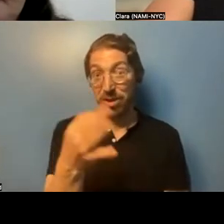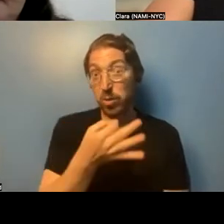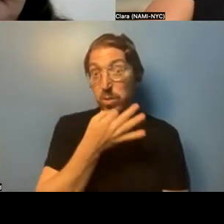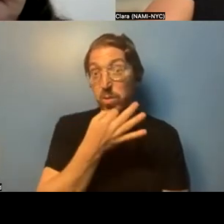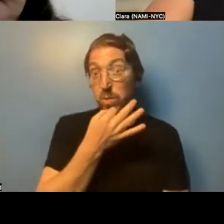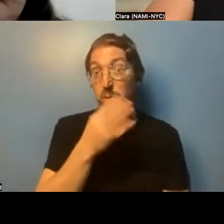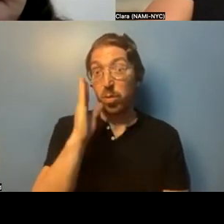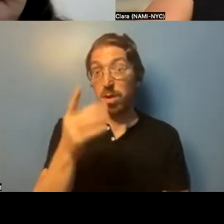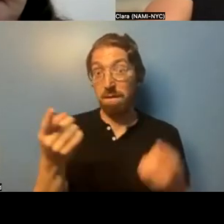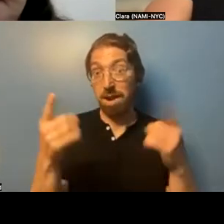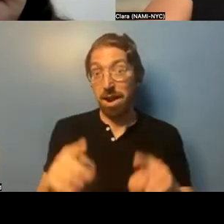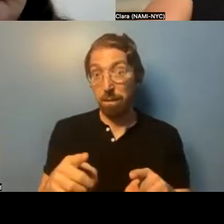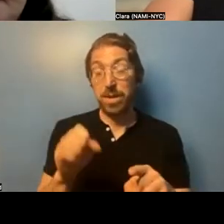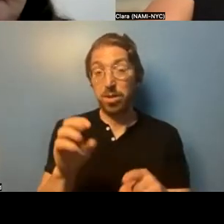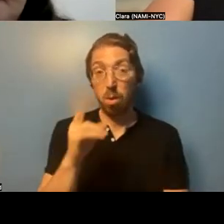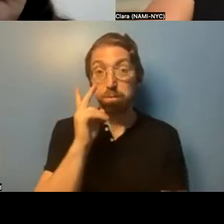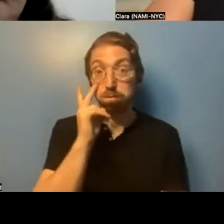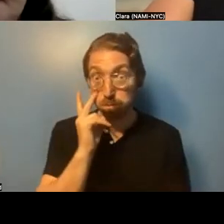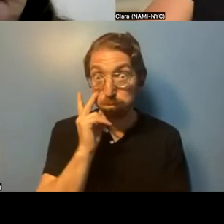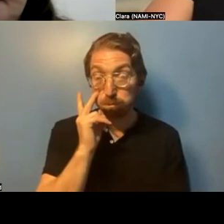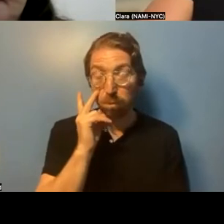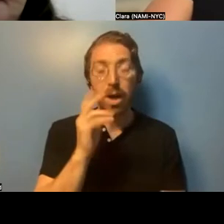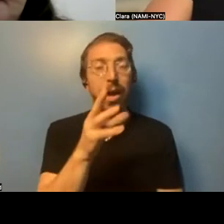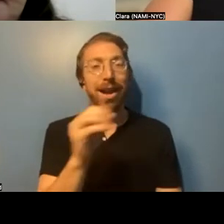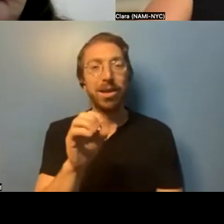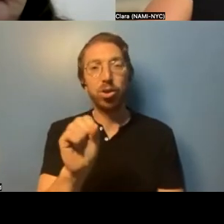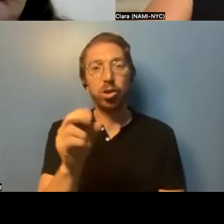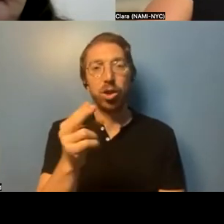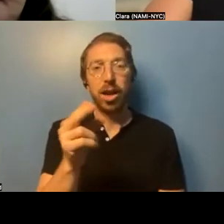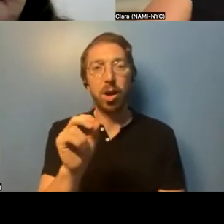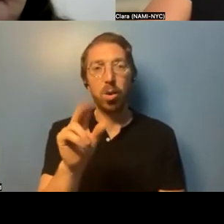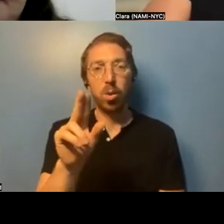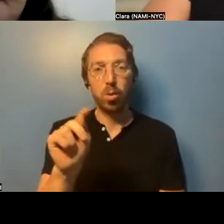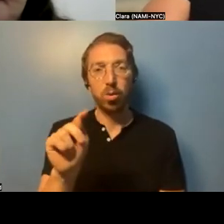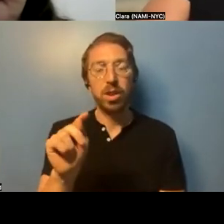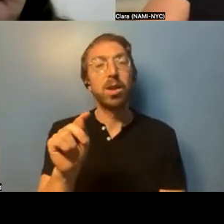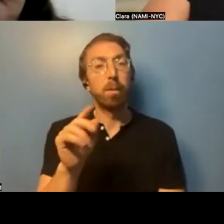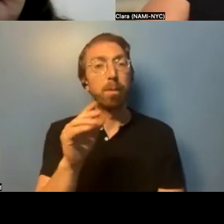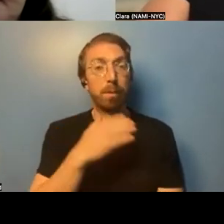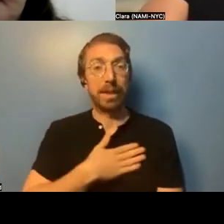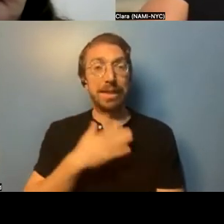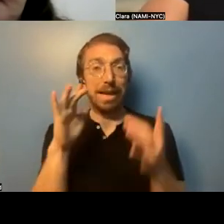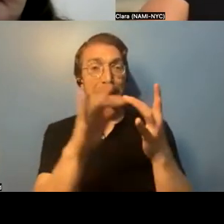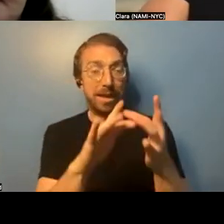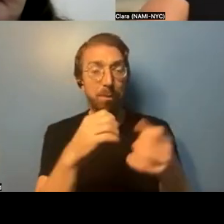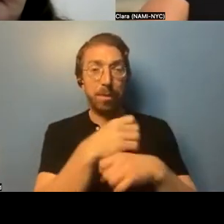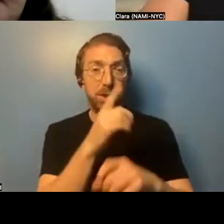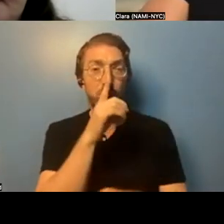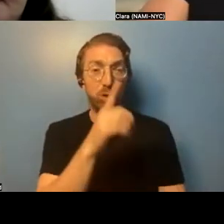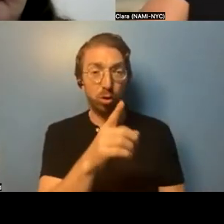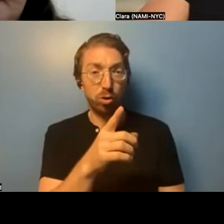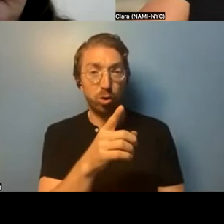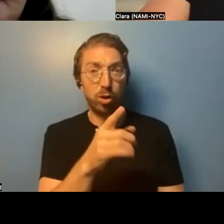experience is, because we want to be monitoring the rollout and implementation of this Local Law 15 to make sure the city gets it right.